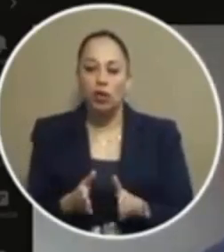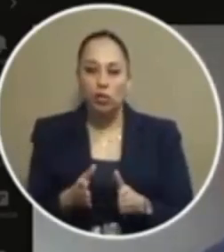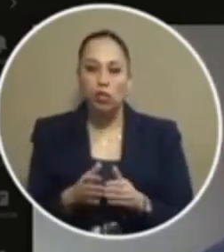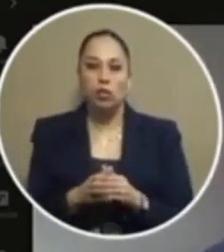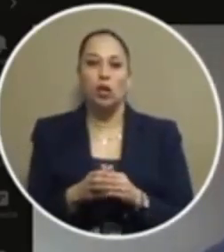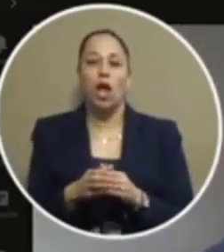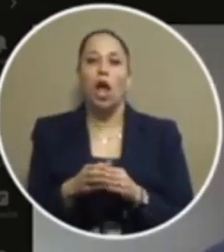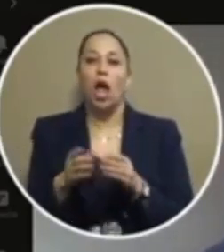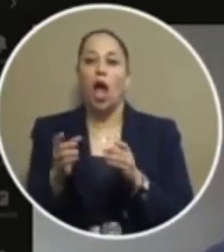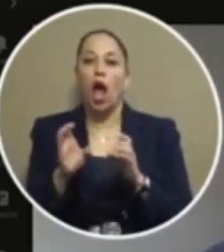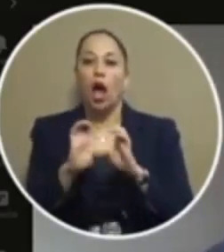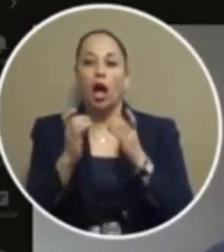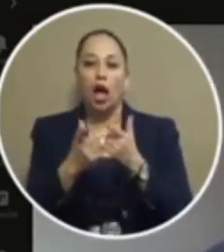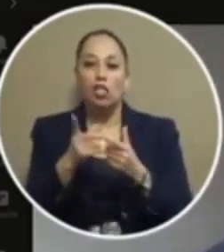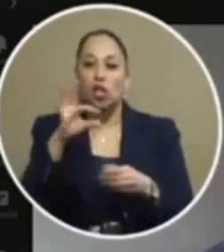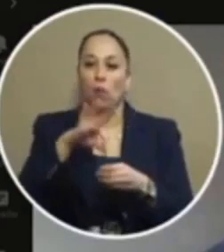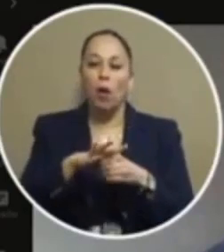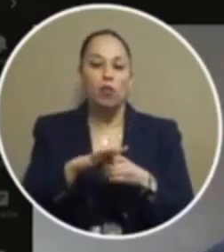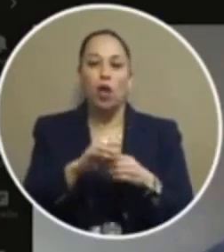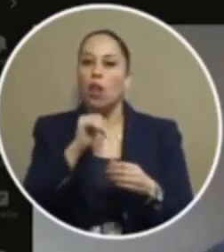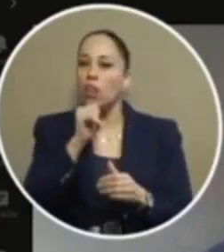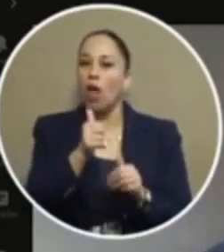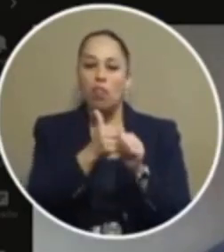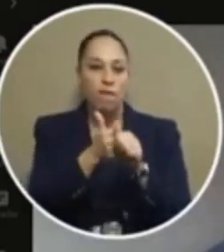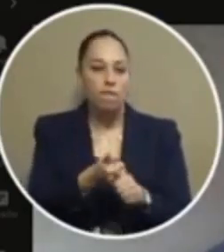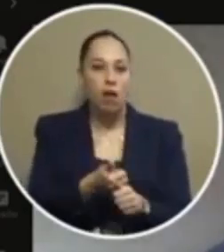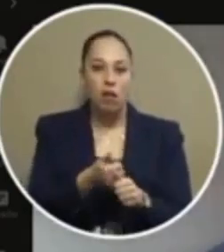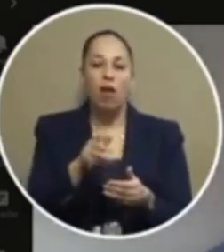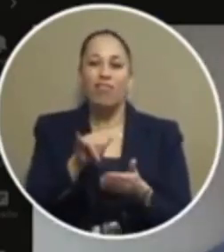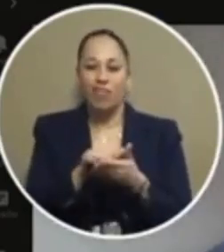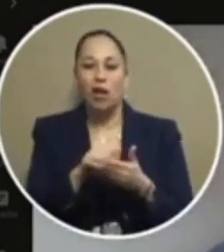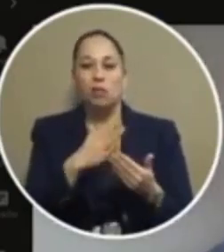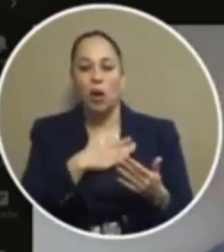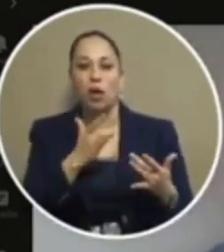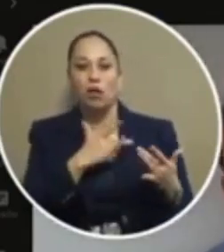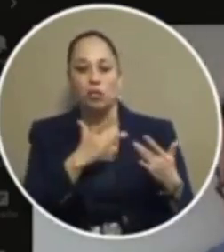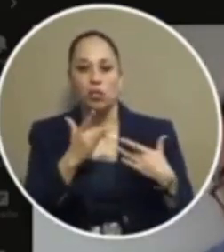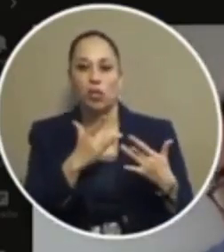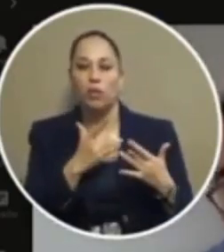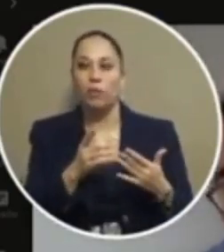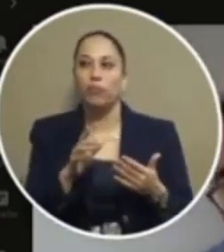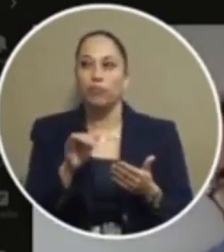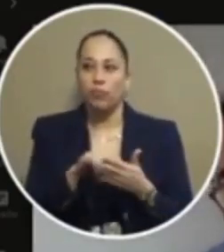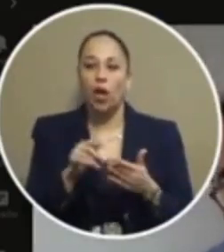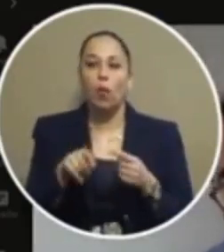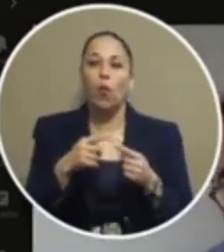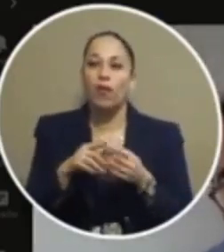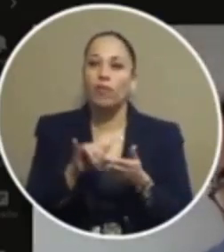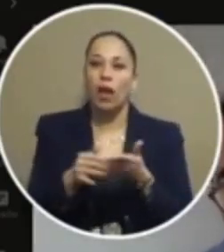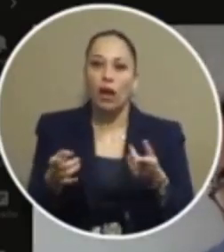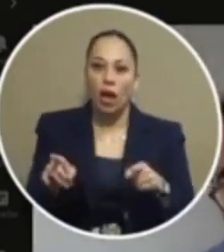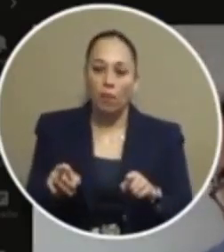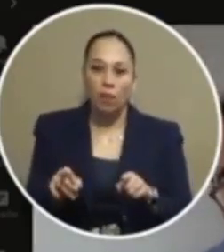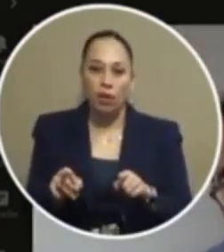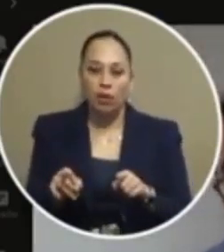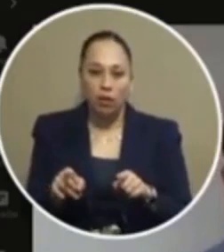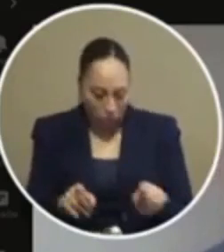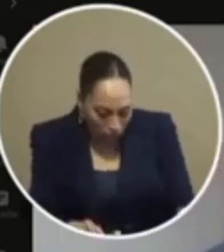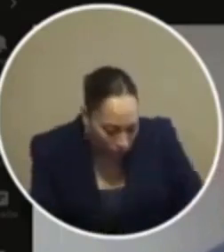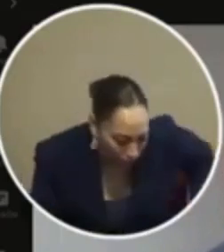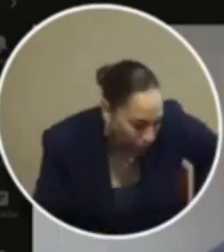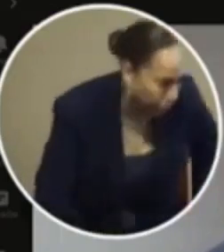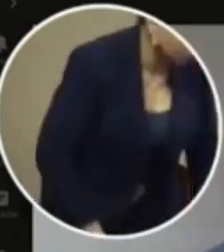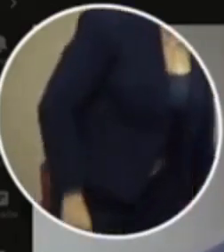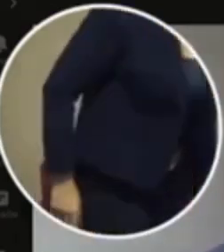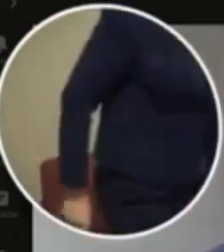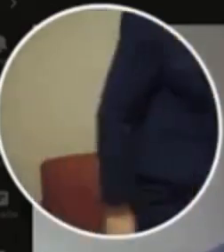vote not be followed and that's concerned when else when else does that happen theater when